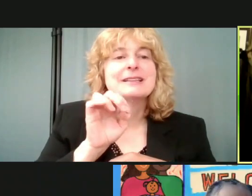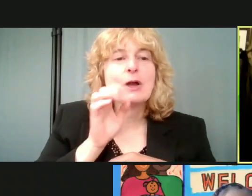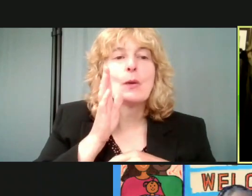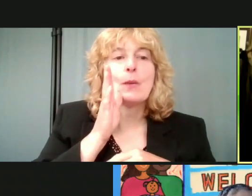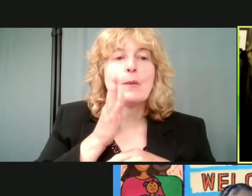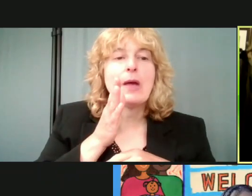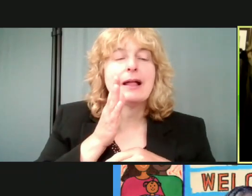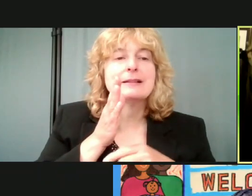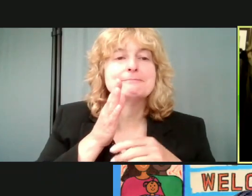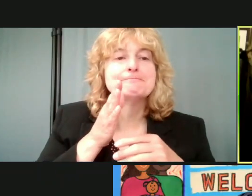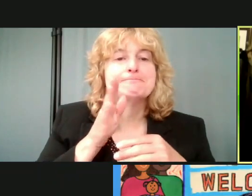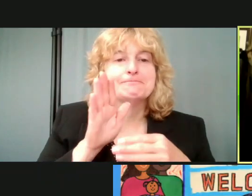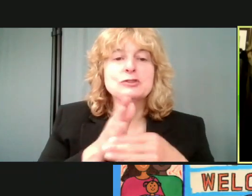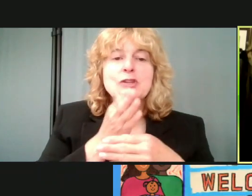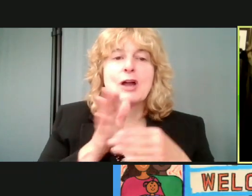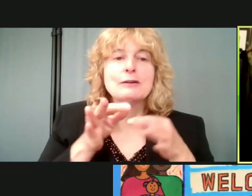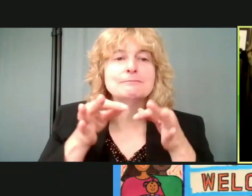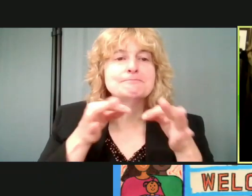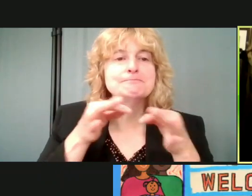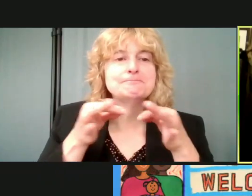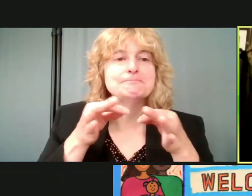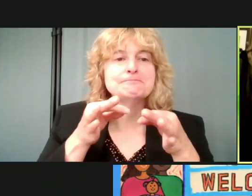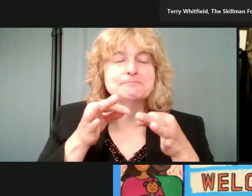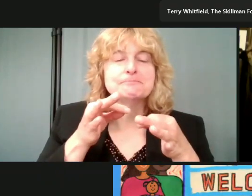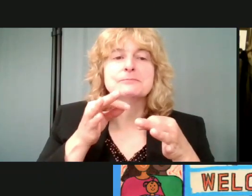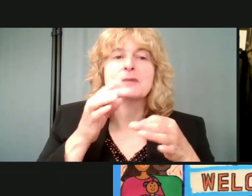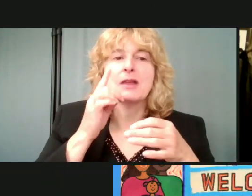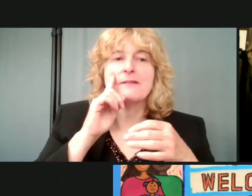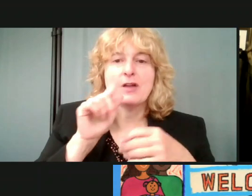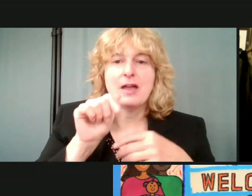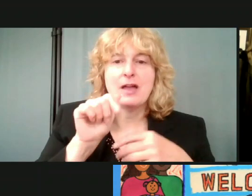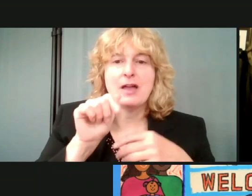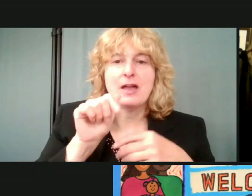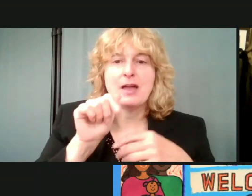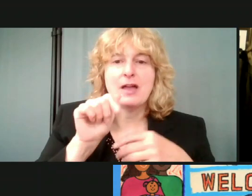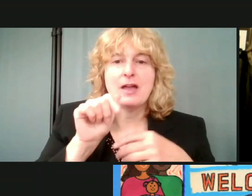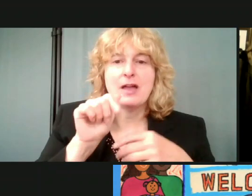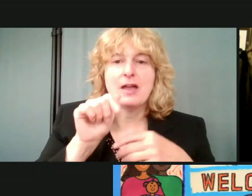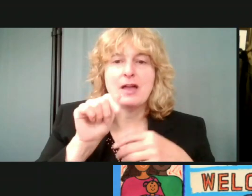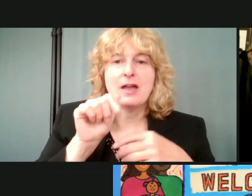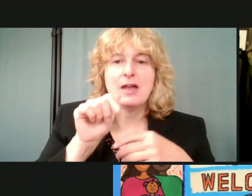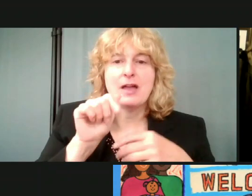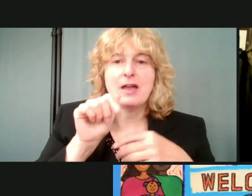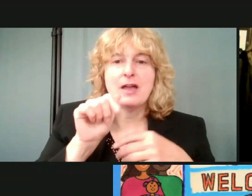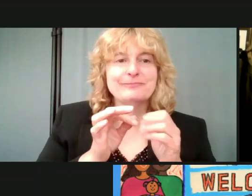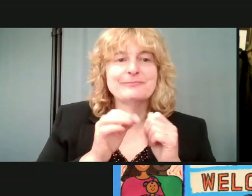please share the instructions for ASL interpretation?